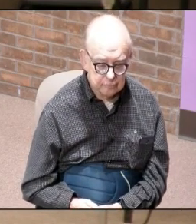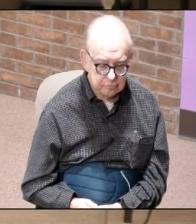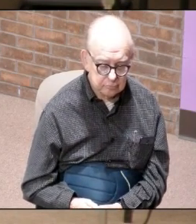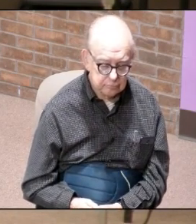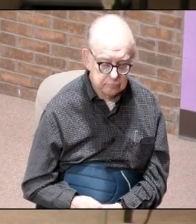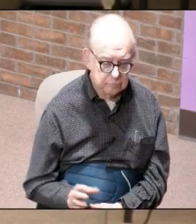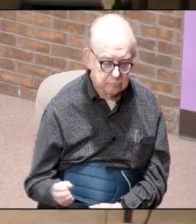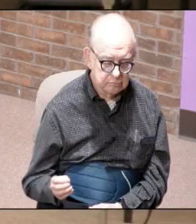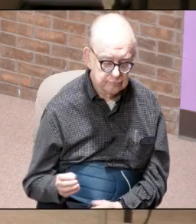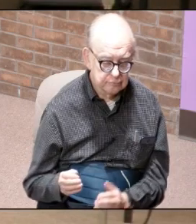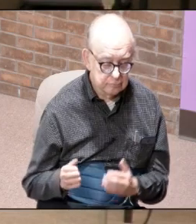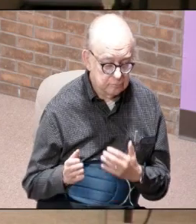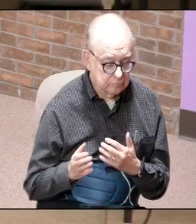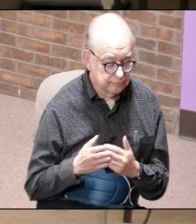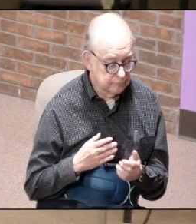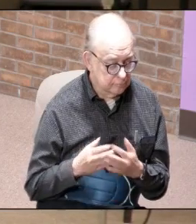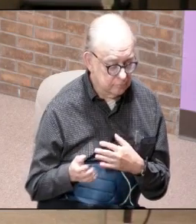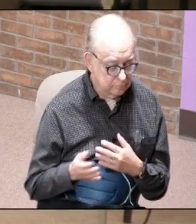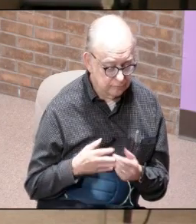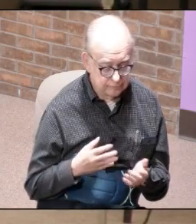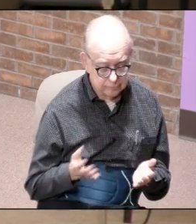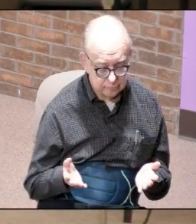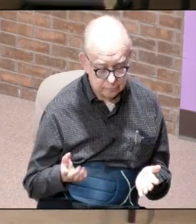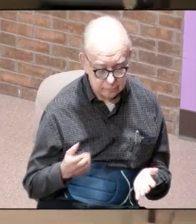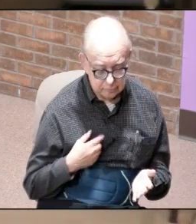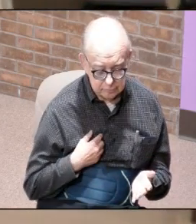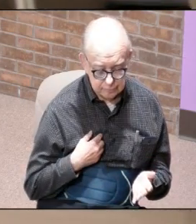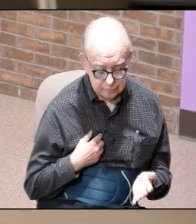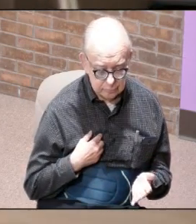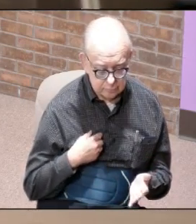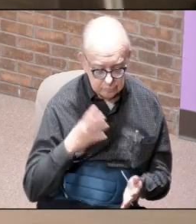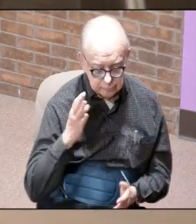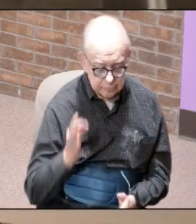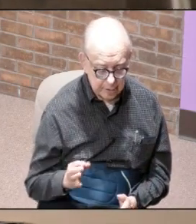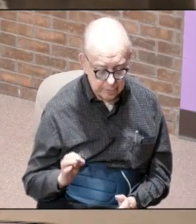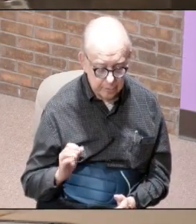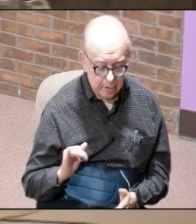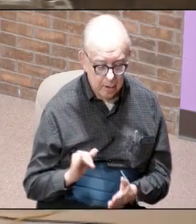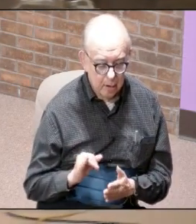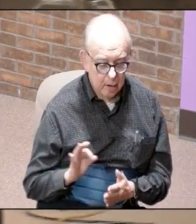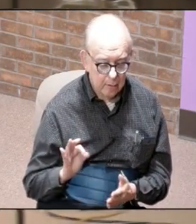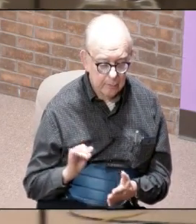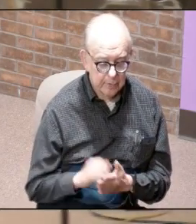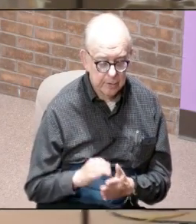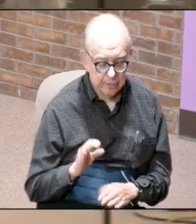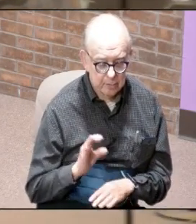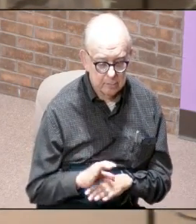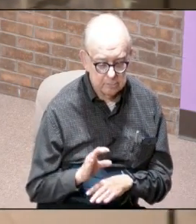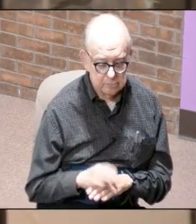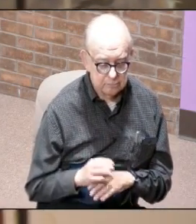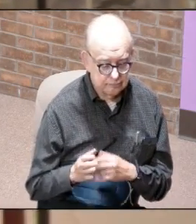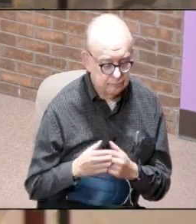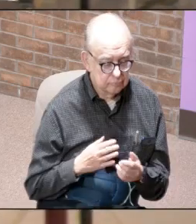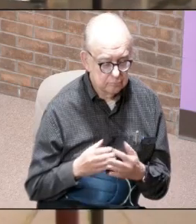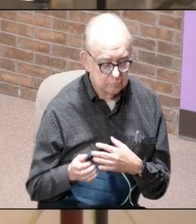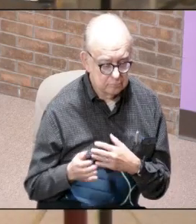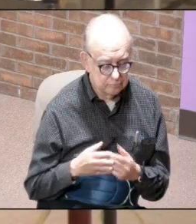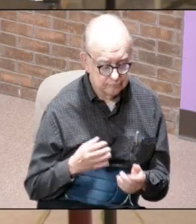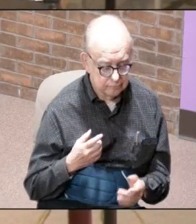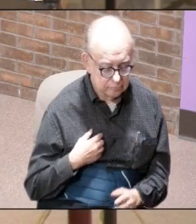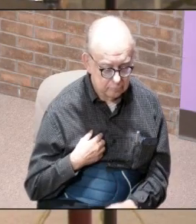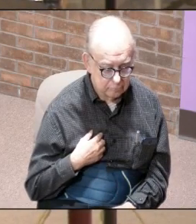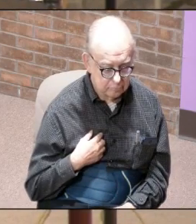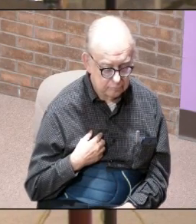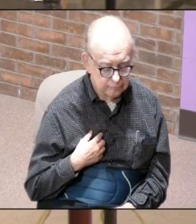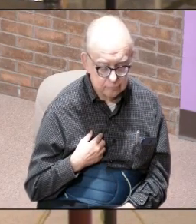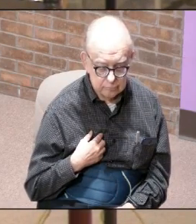and even though I may be the pastor of this church even though I